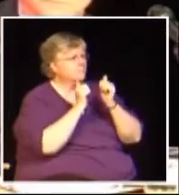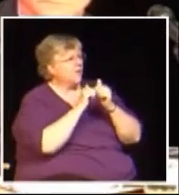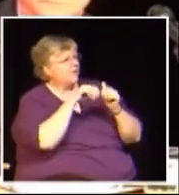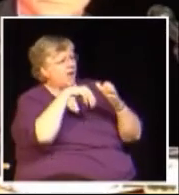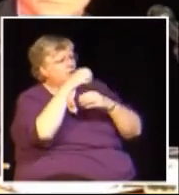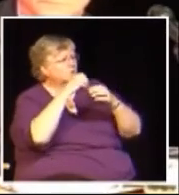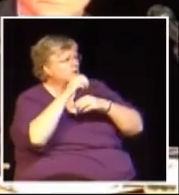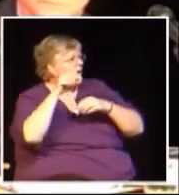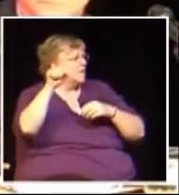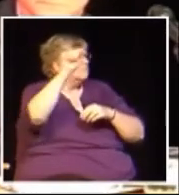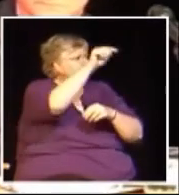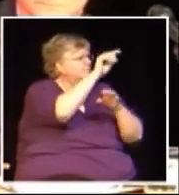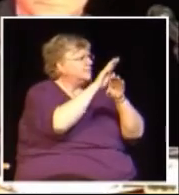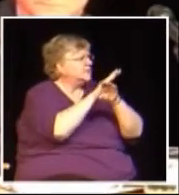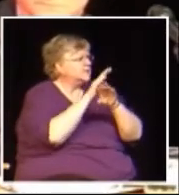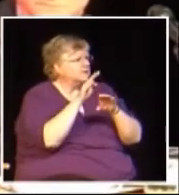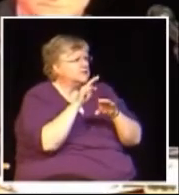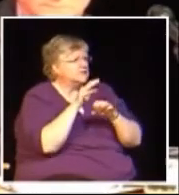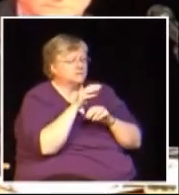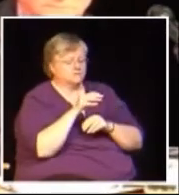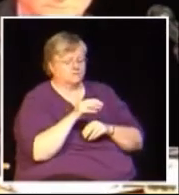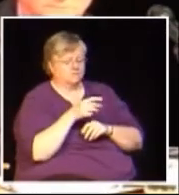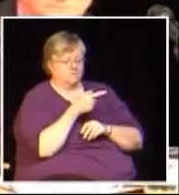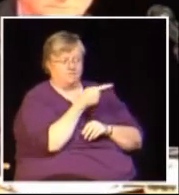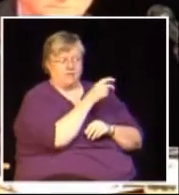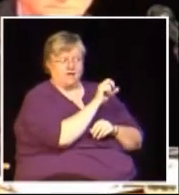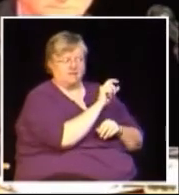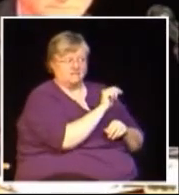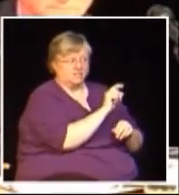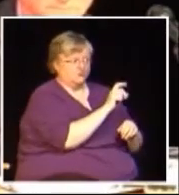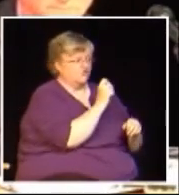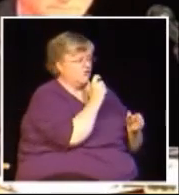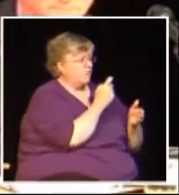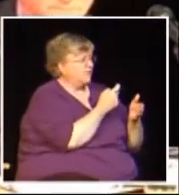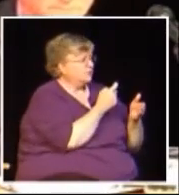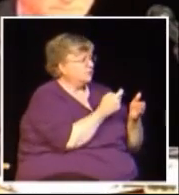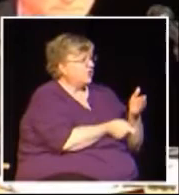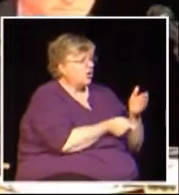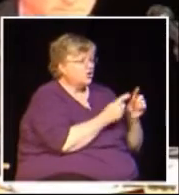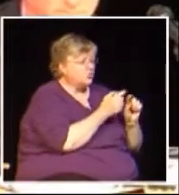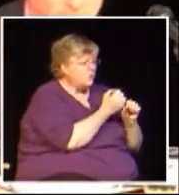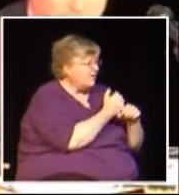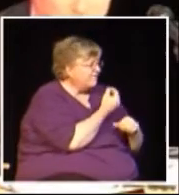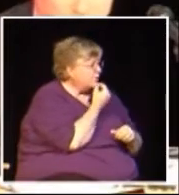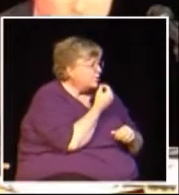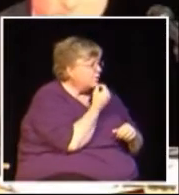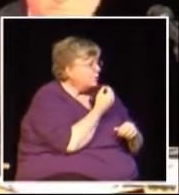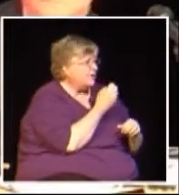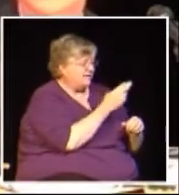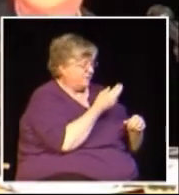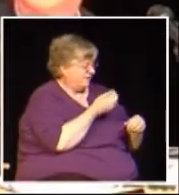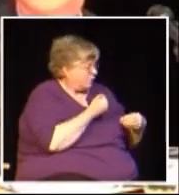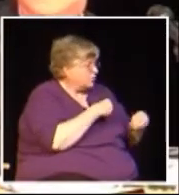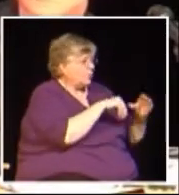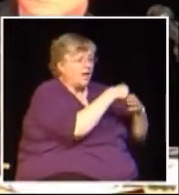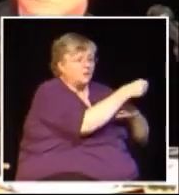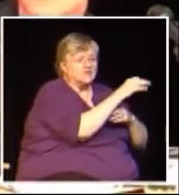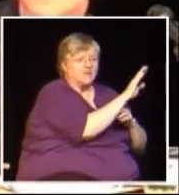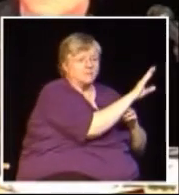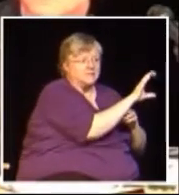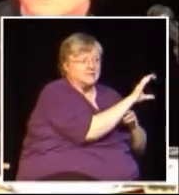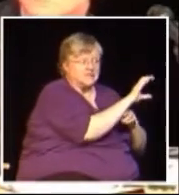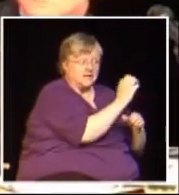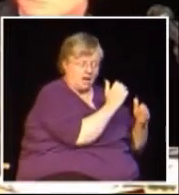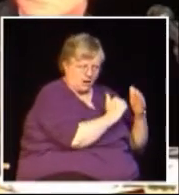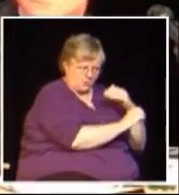competitive in export markets. The provincial sales tax should not be charged to produce goods which